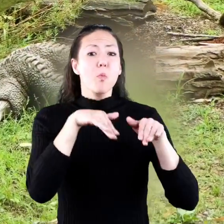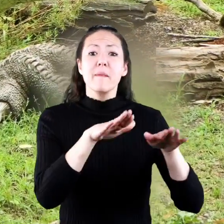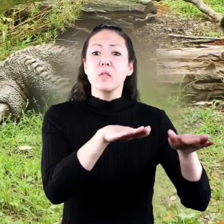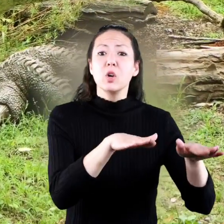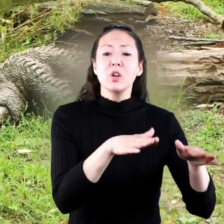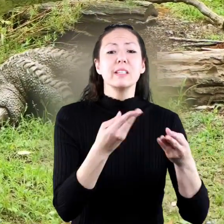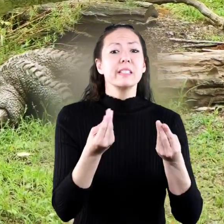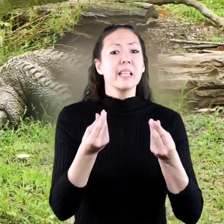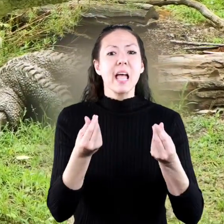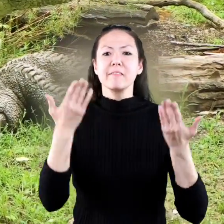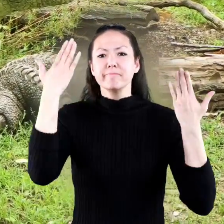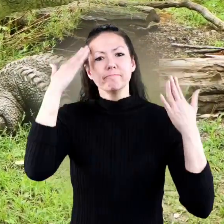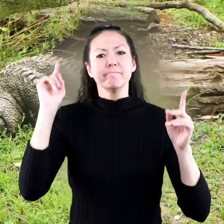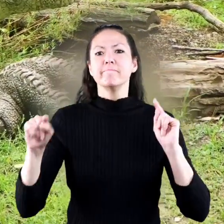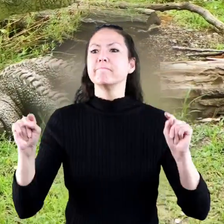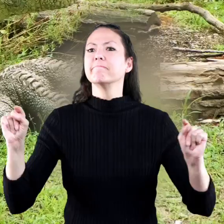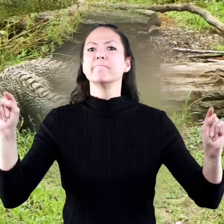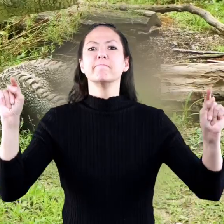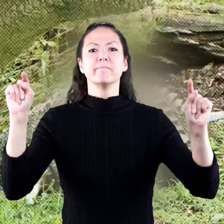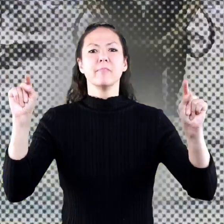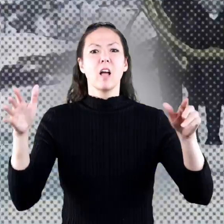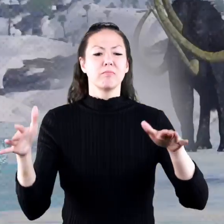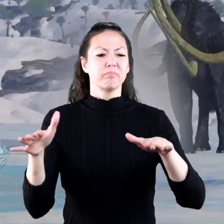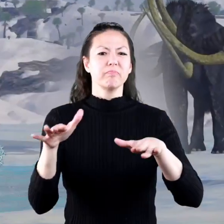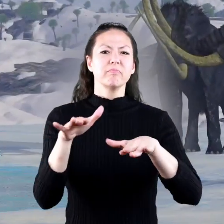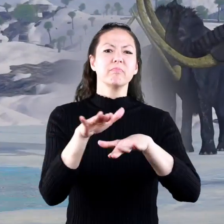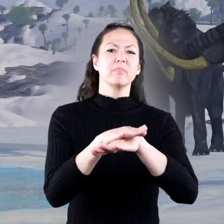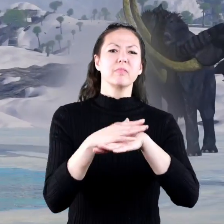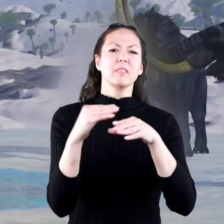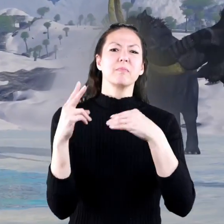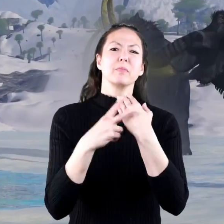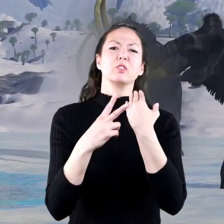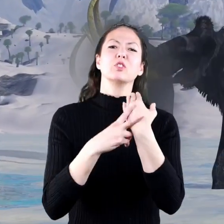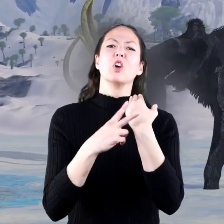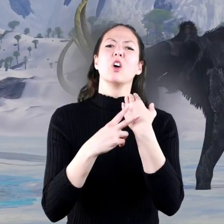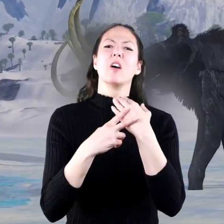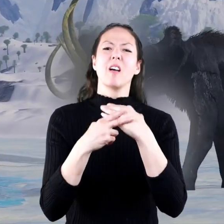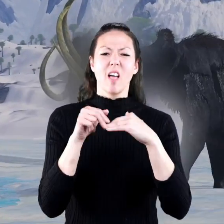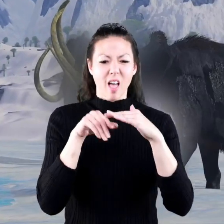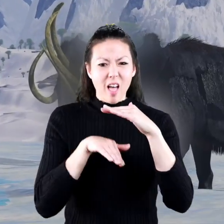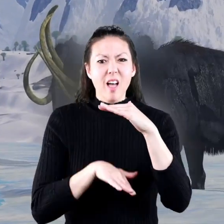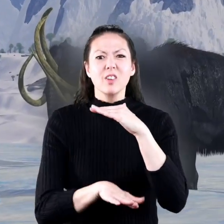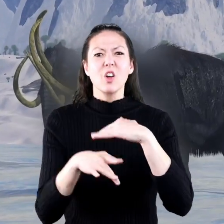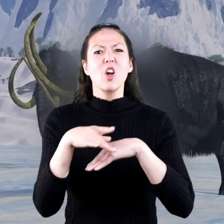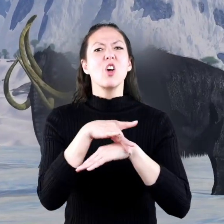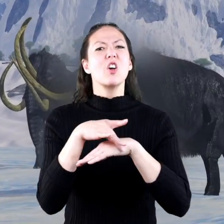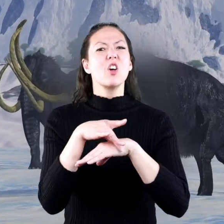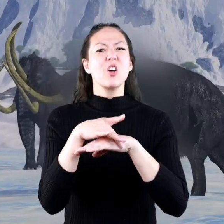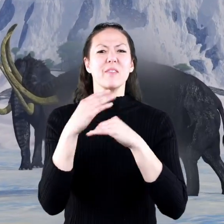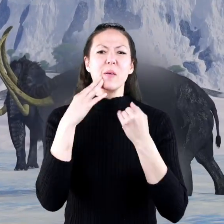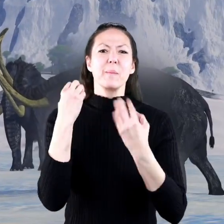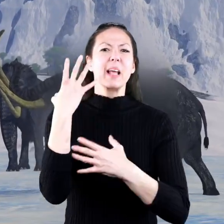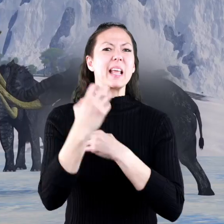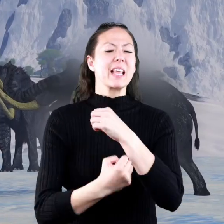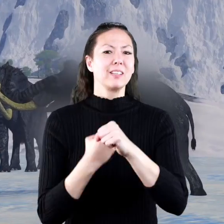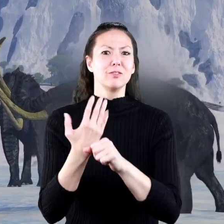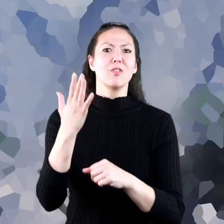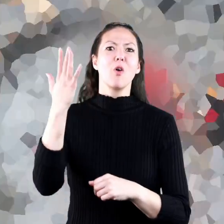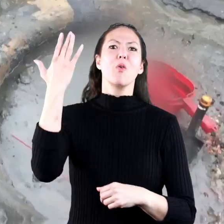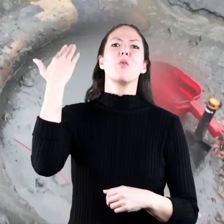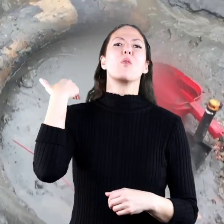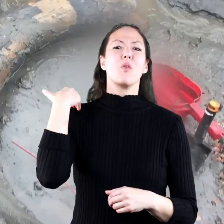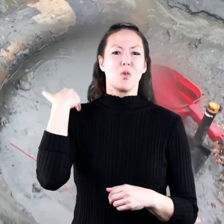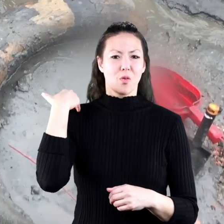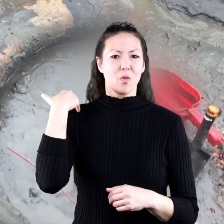sand or in a river and if the dinosaur was covered up quickly it would be preserved down in the earth through the millions of